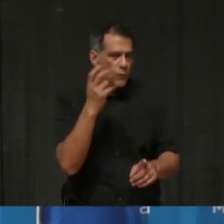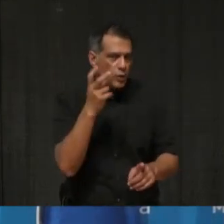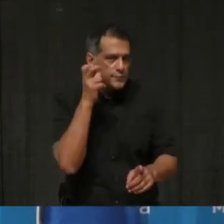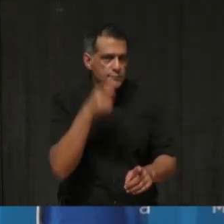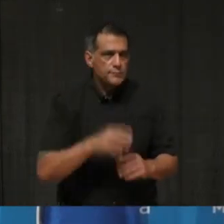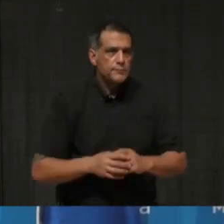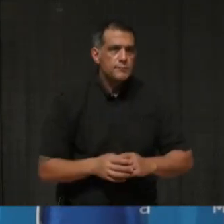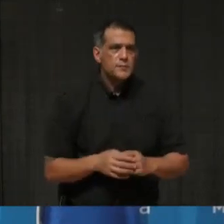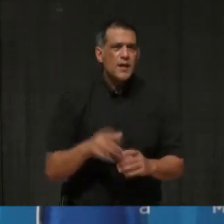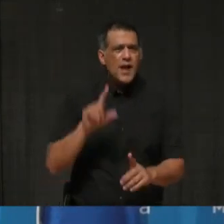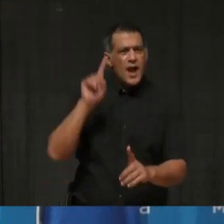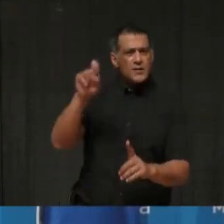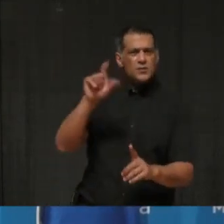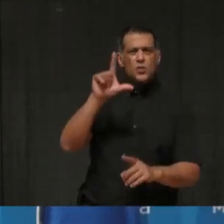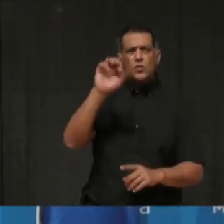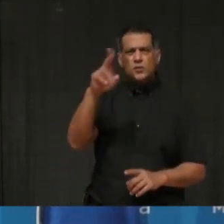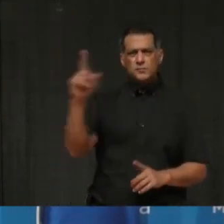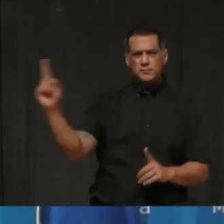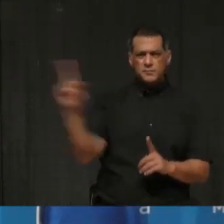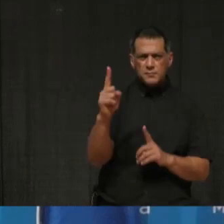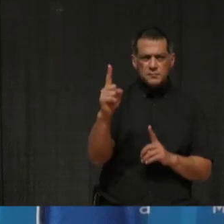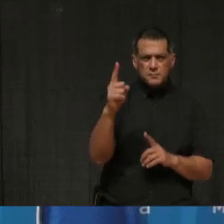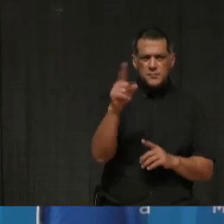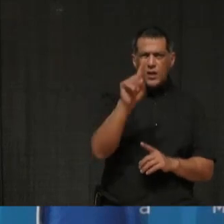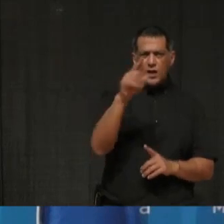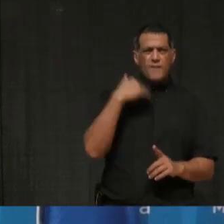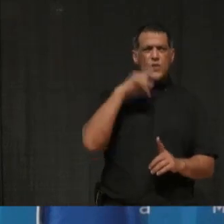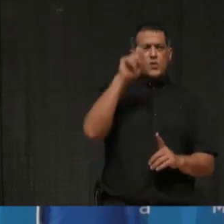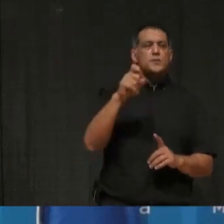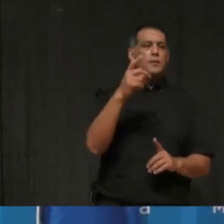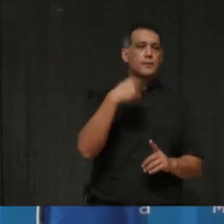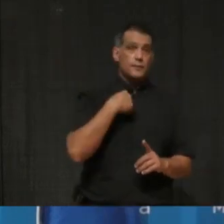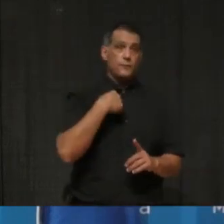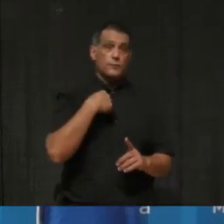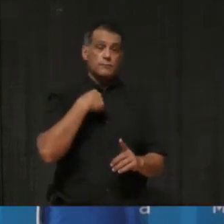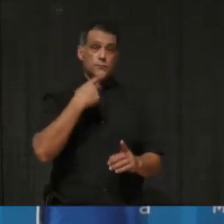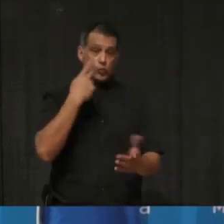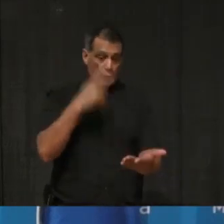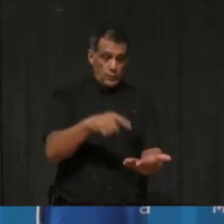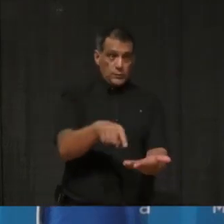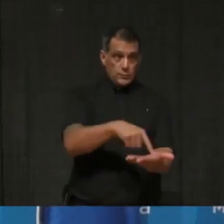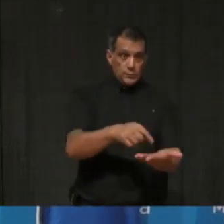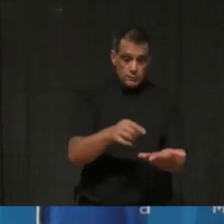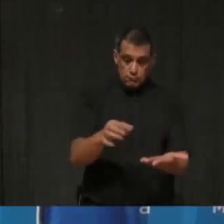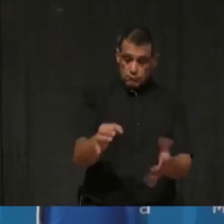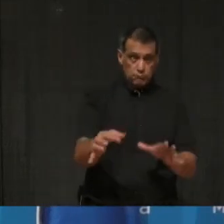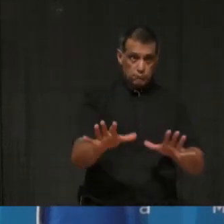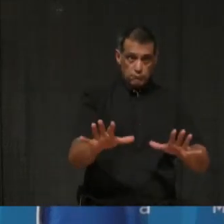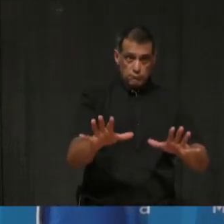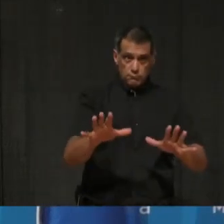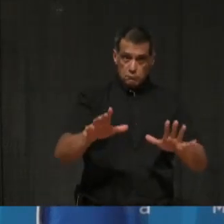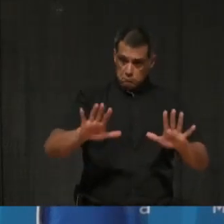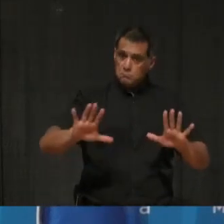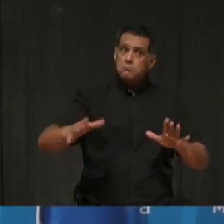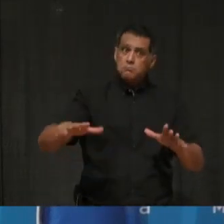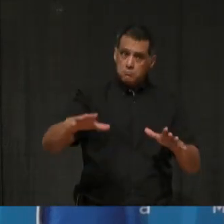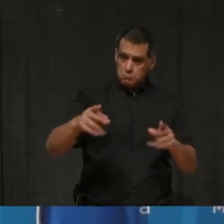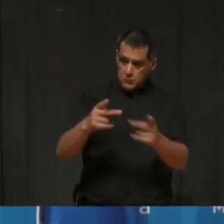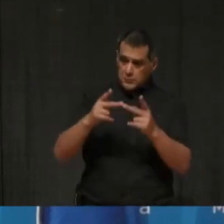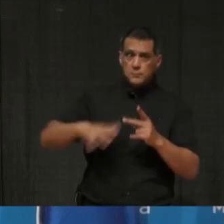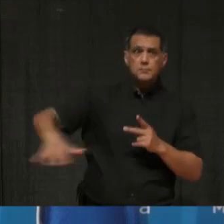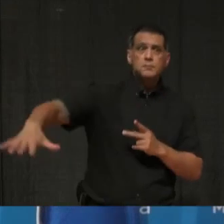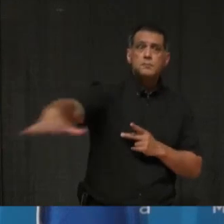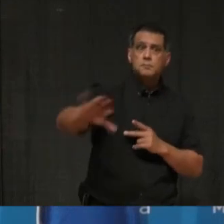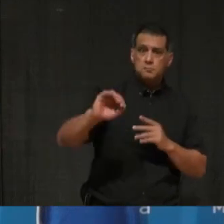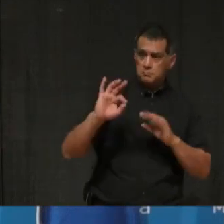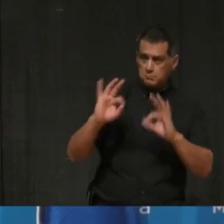Dr. Lowe to directly come and address this. I have seen the photos and they look like very lovely accommodations, uh, very comfortable and very